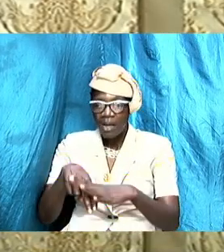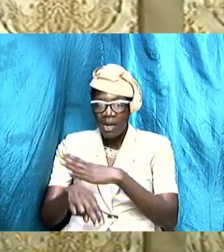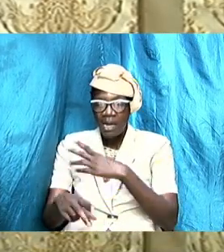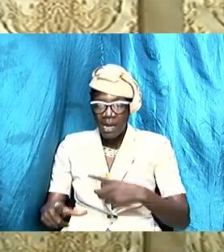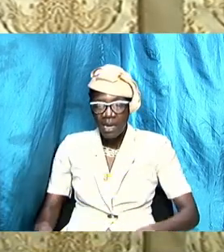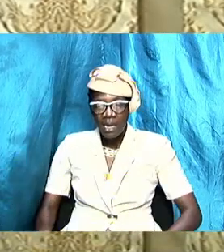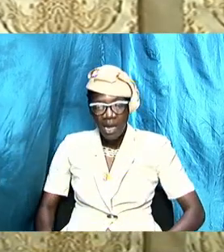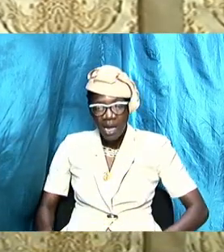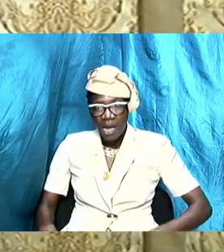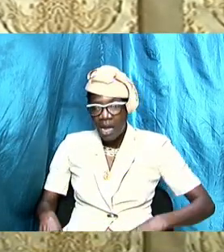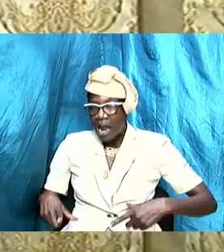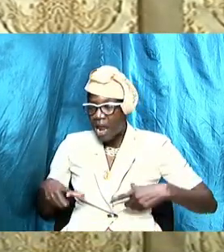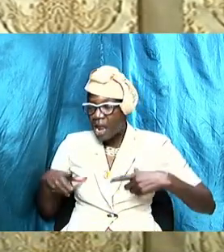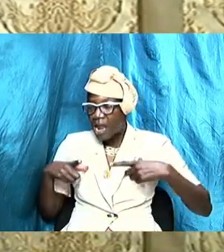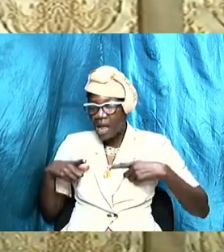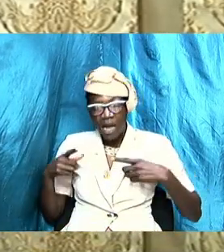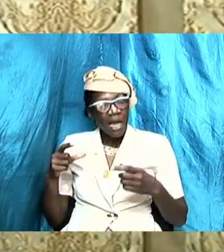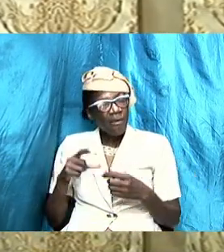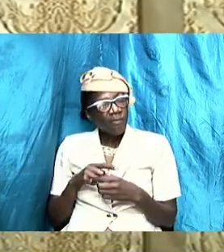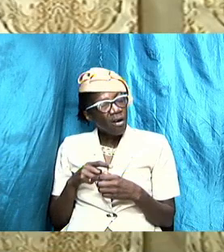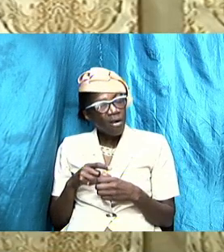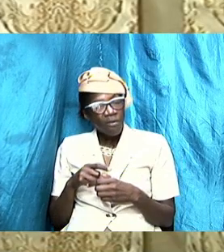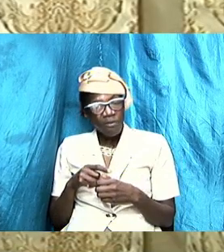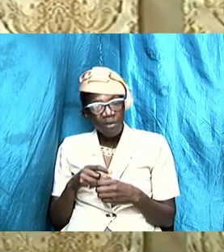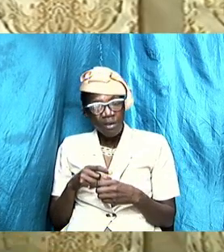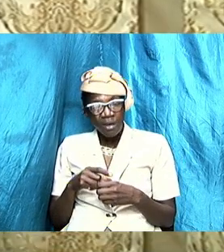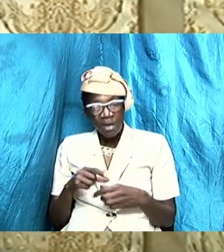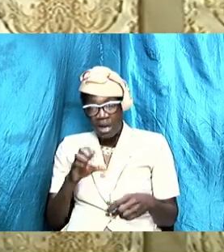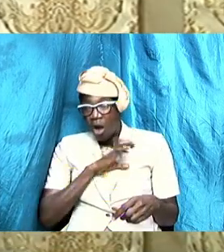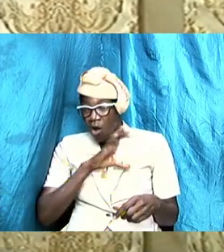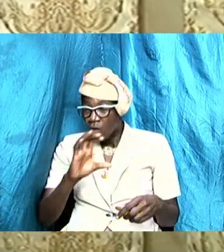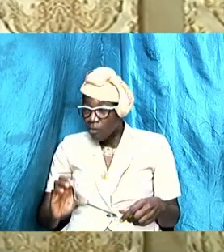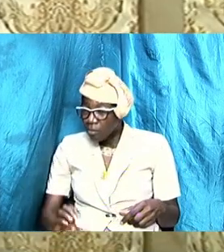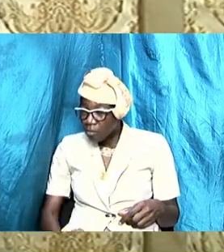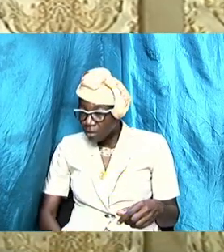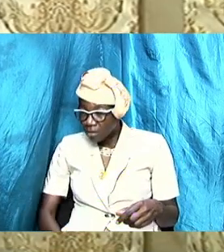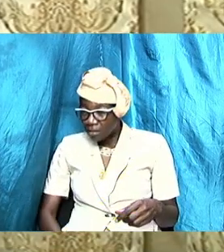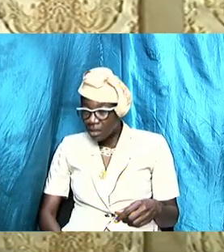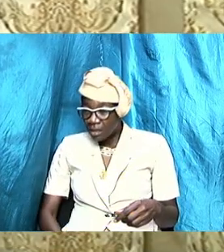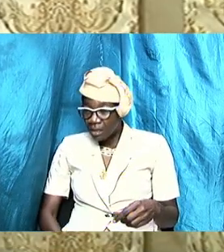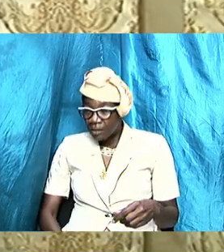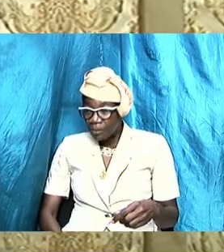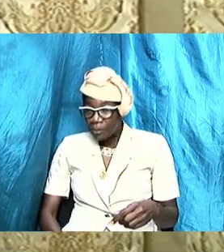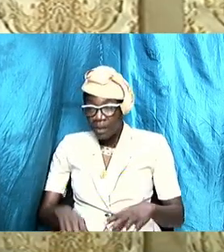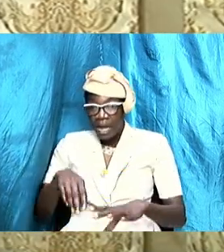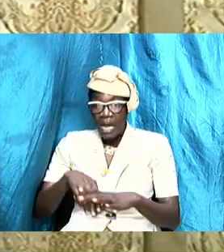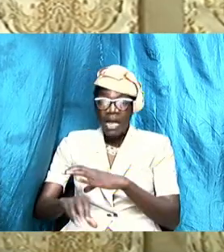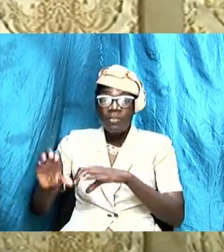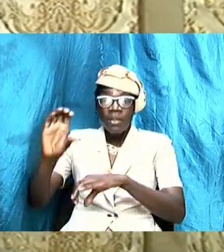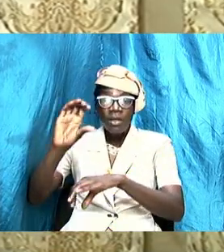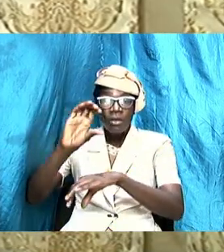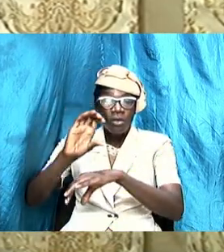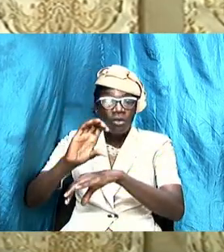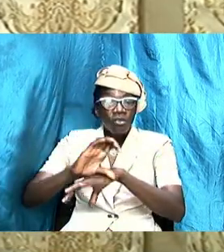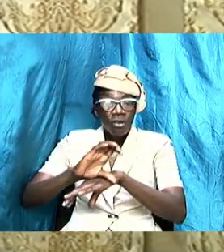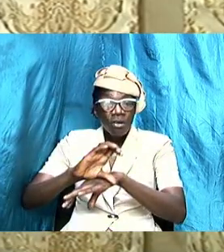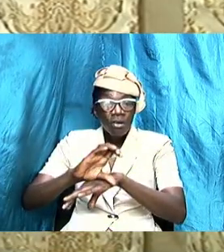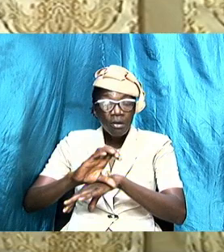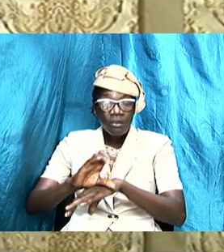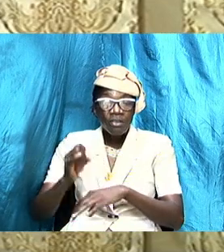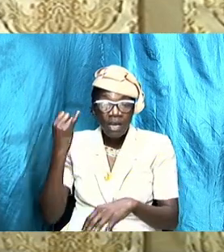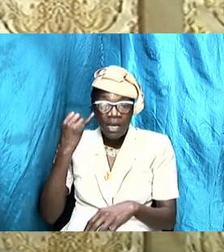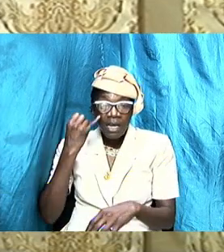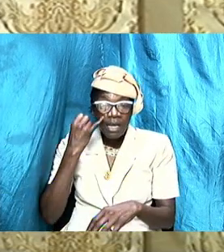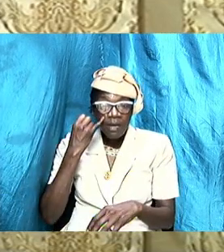of particular saints and of course by extension within the church. If a leader